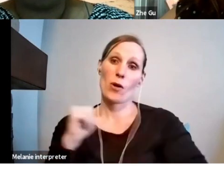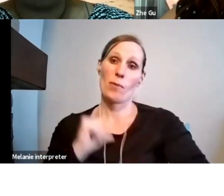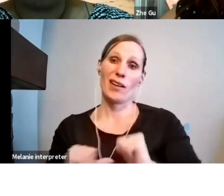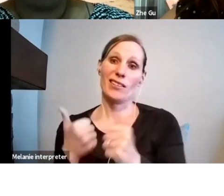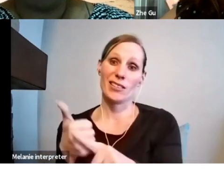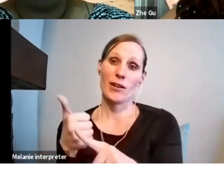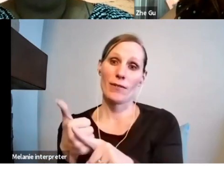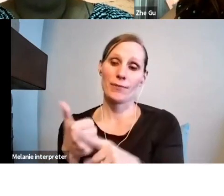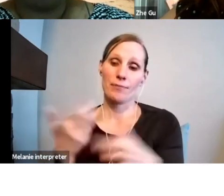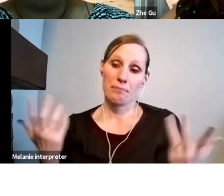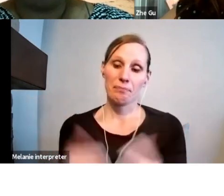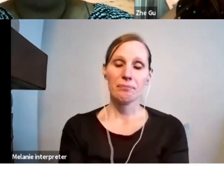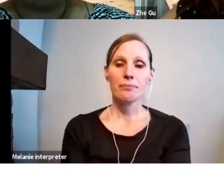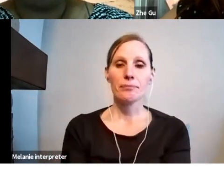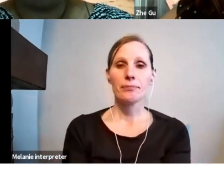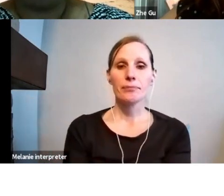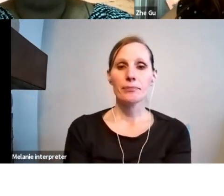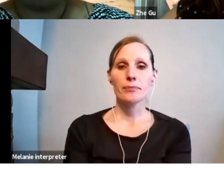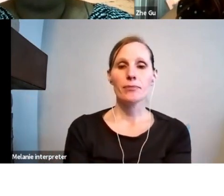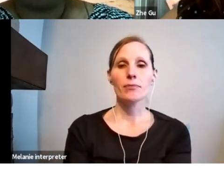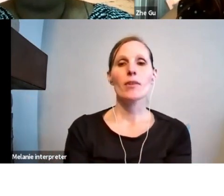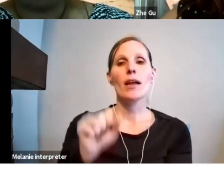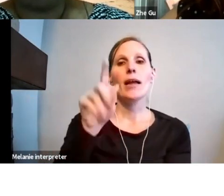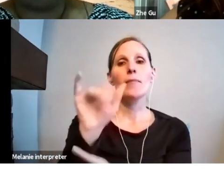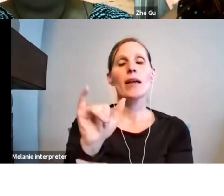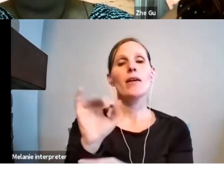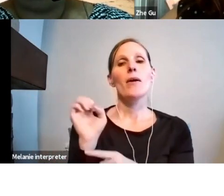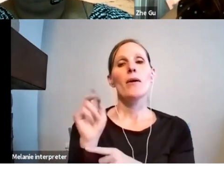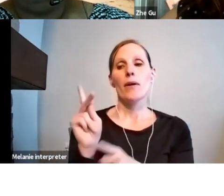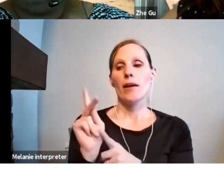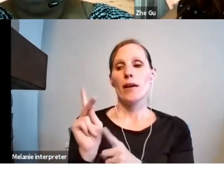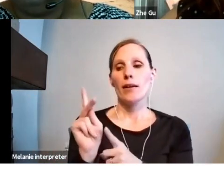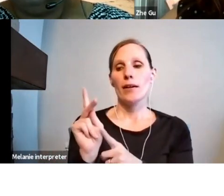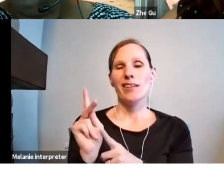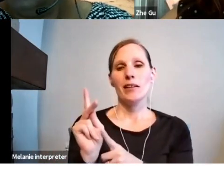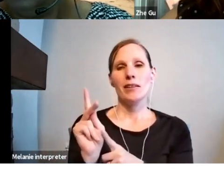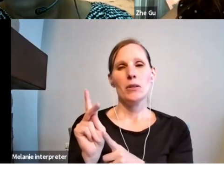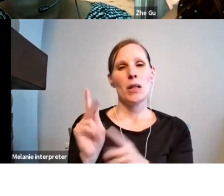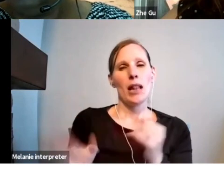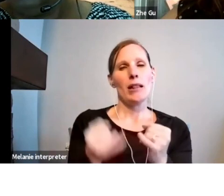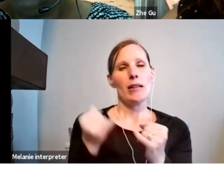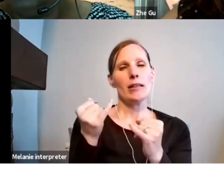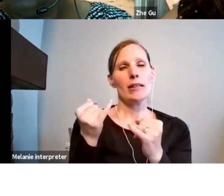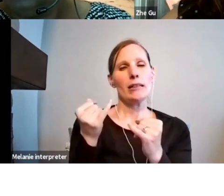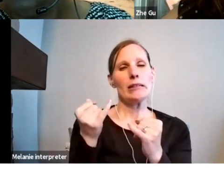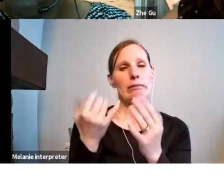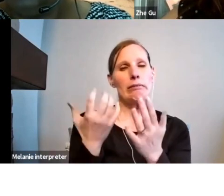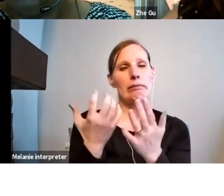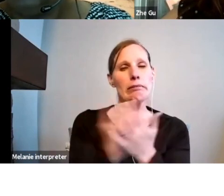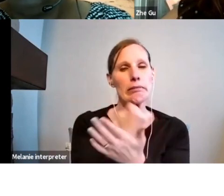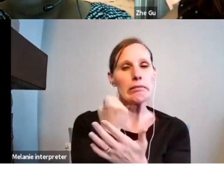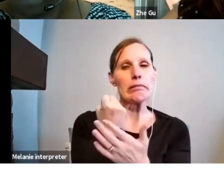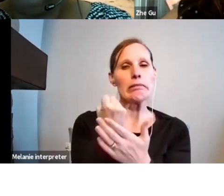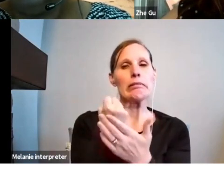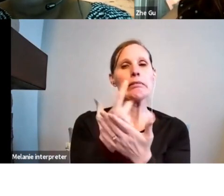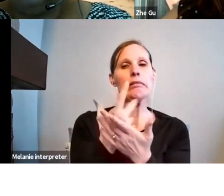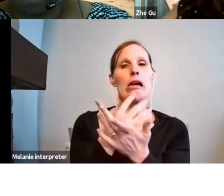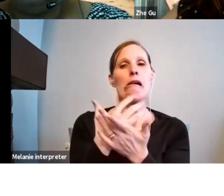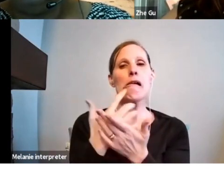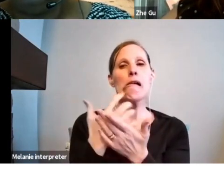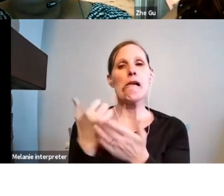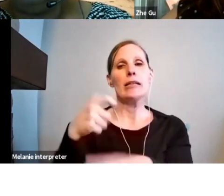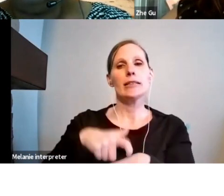Okay. Um, let's just get into a last little, uh, question here, um,